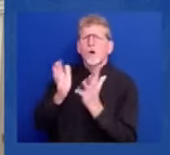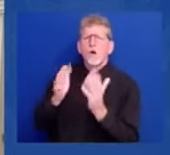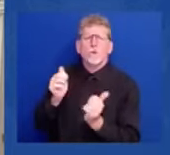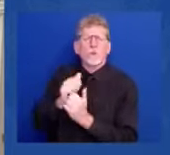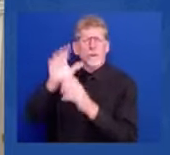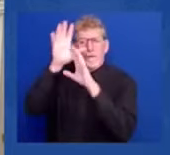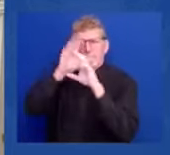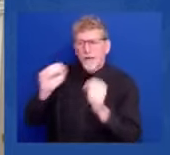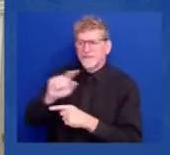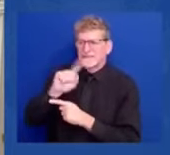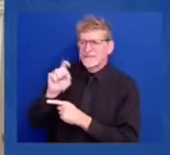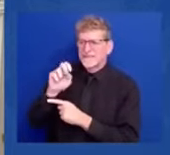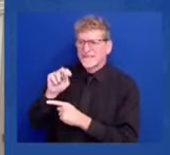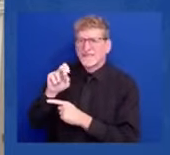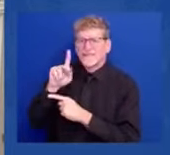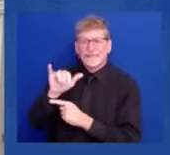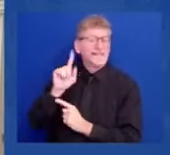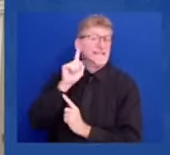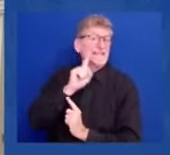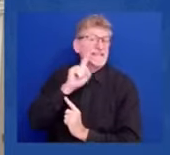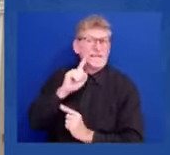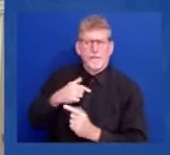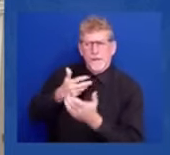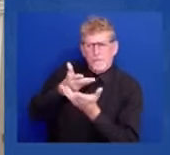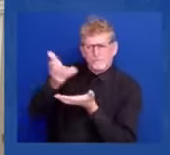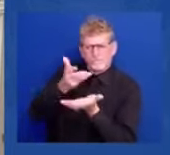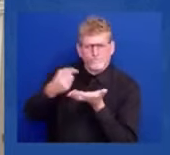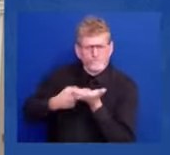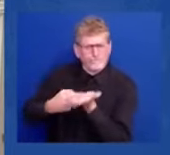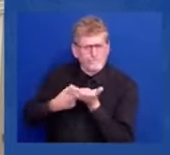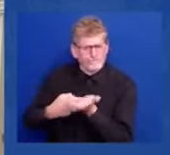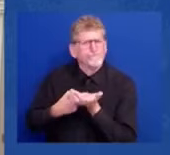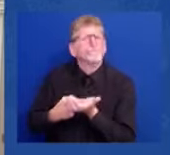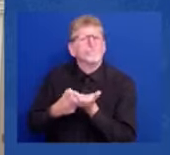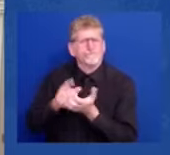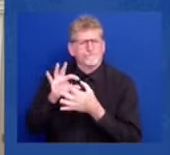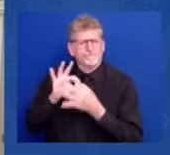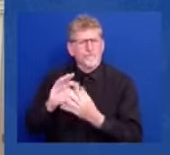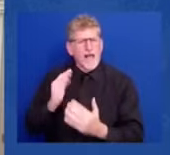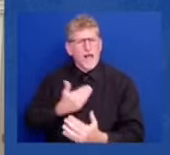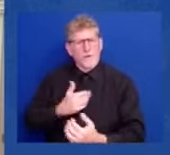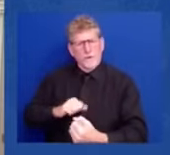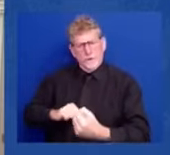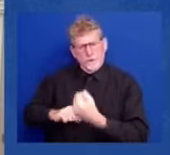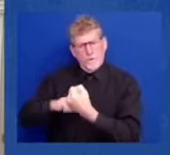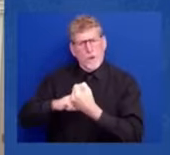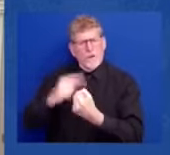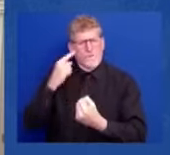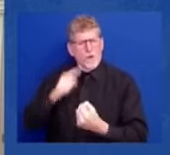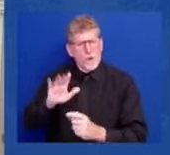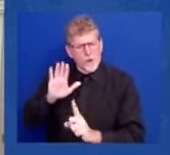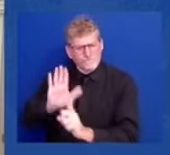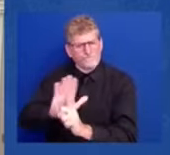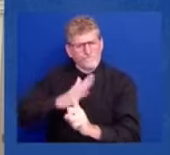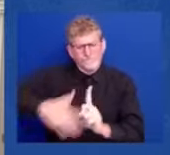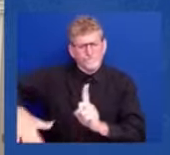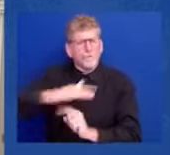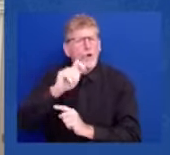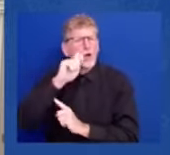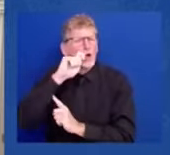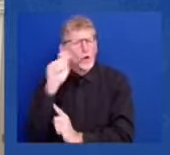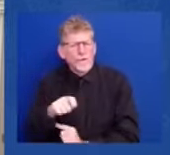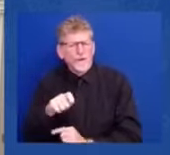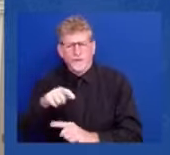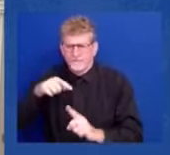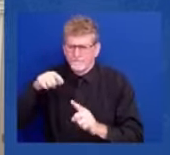about U.S. support for Ukraine and the Ukrainian people. Thus far, we've provided more than $1 billion in security